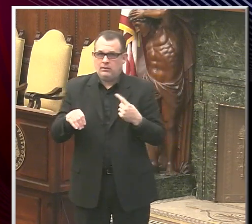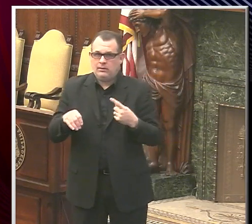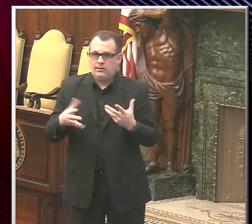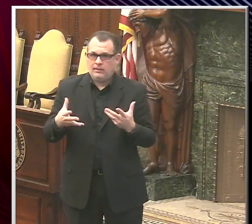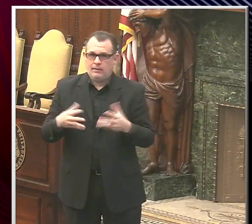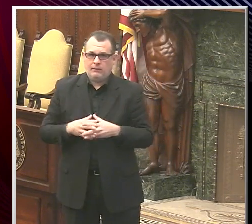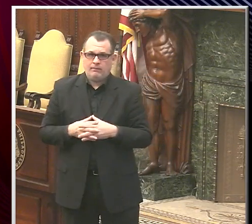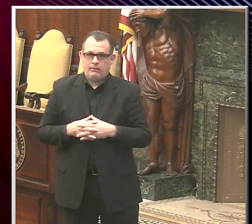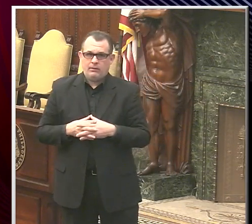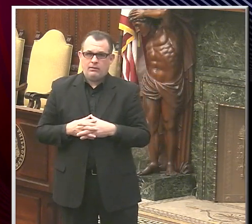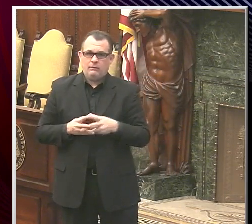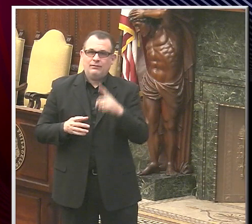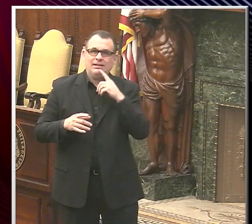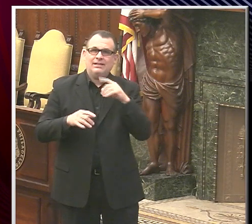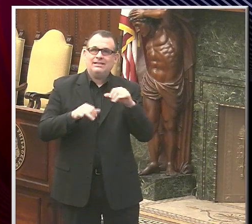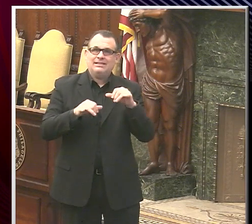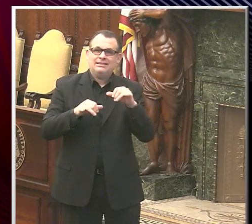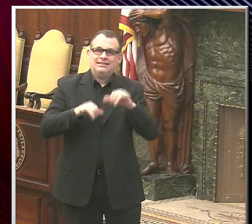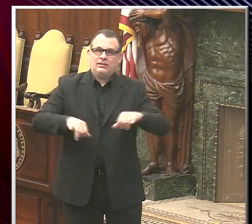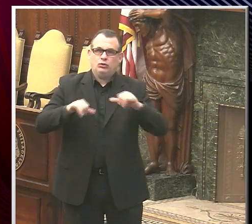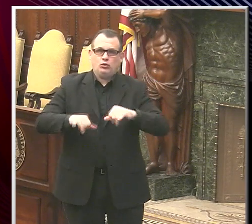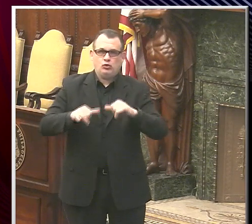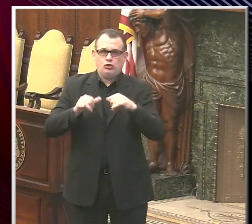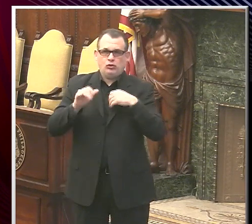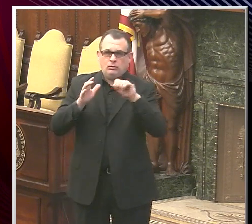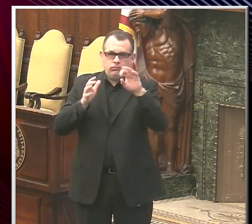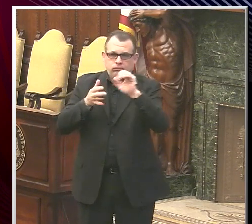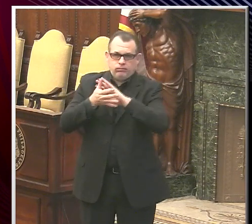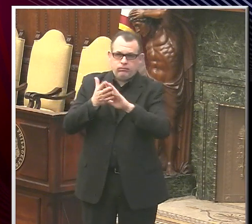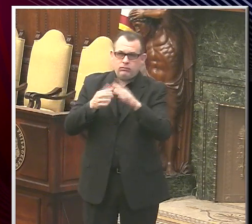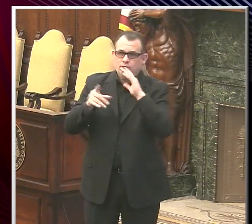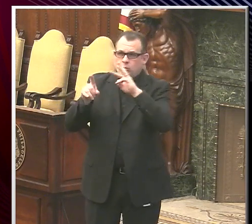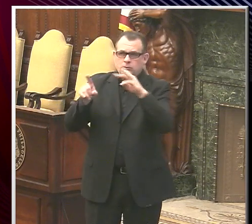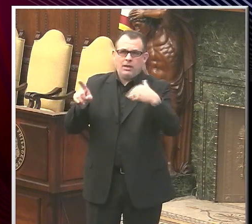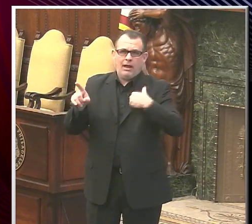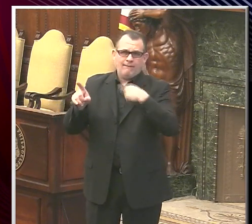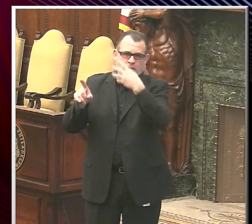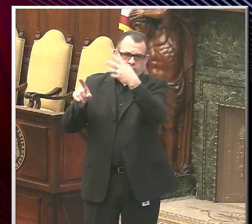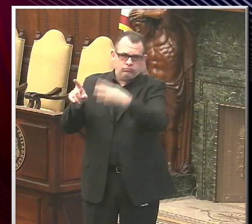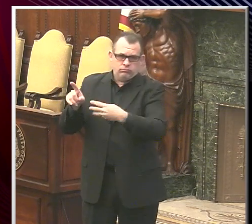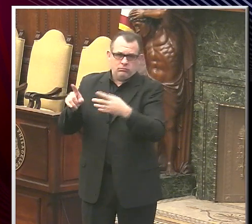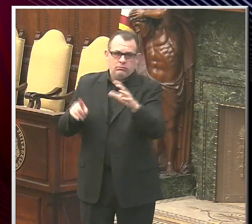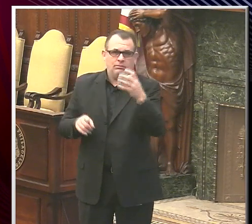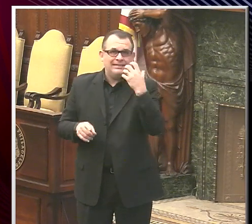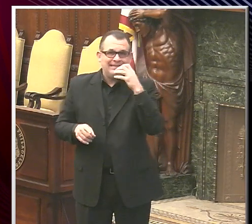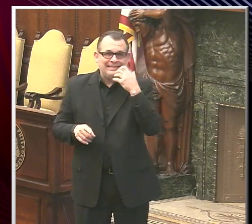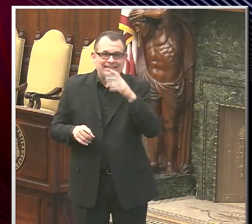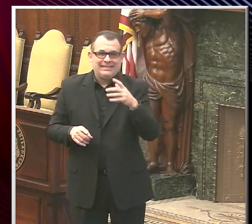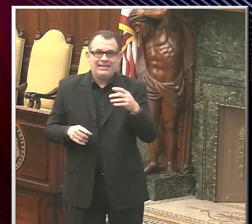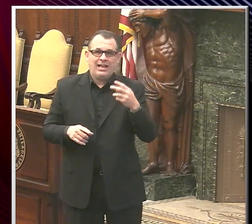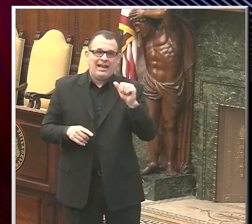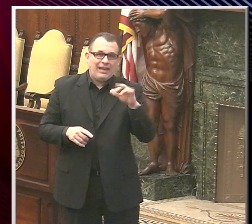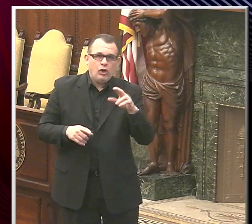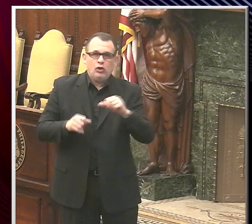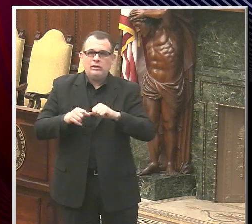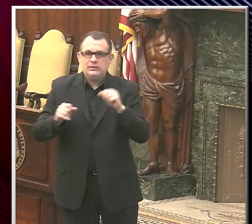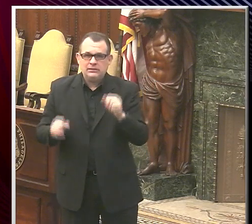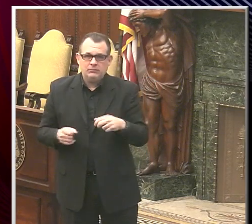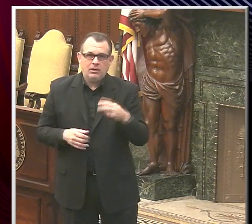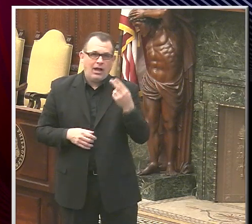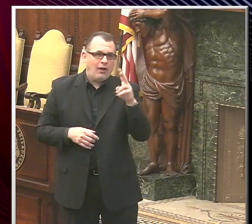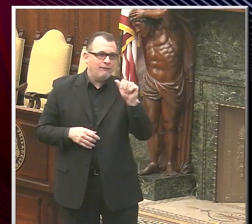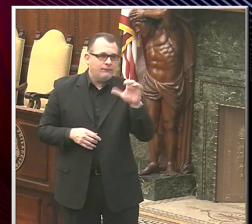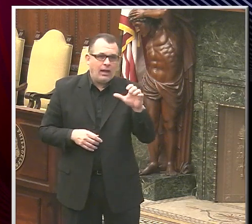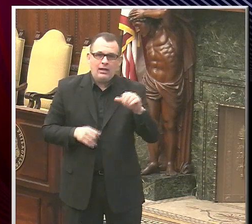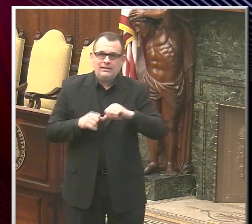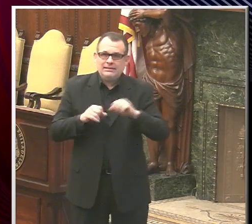here are the standards. I'll just give you the details of them here, but more is on our website. If they have a heating, ventilation, and air conditioning system or HVAC system,